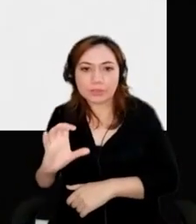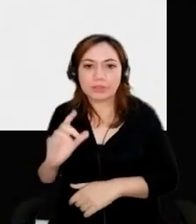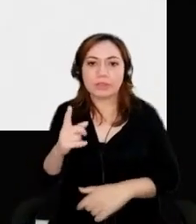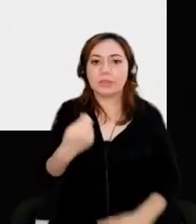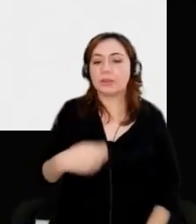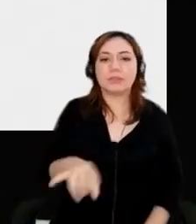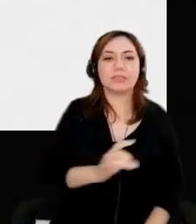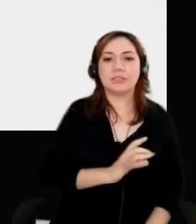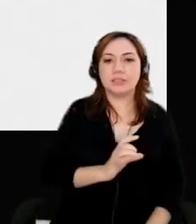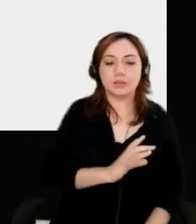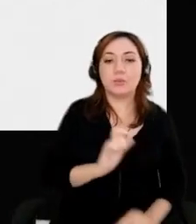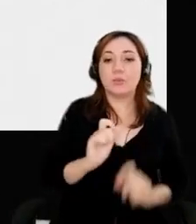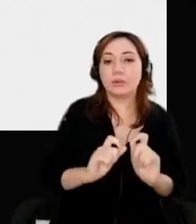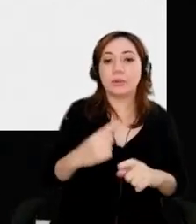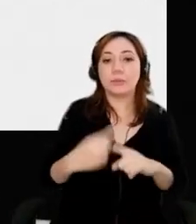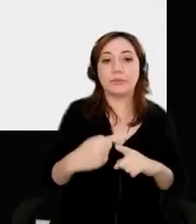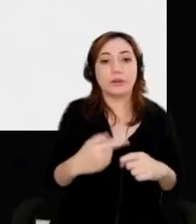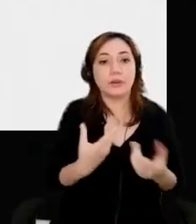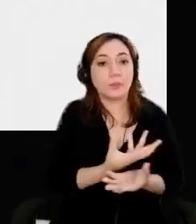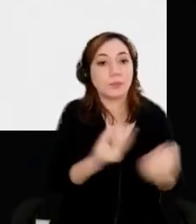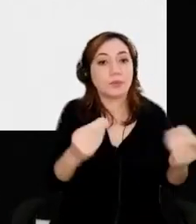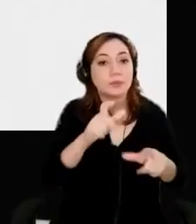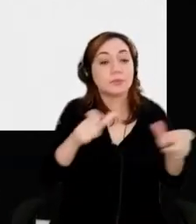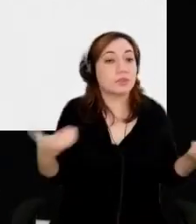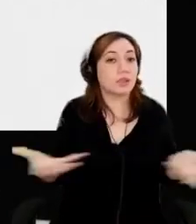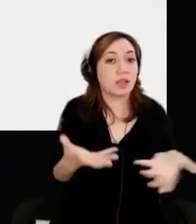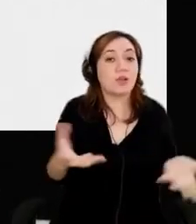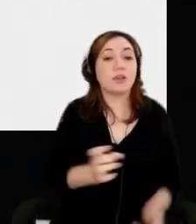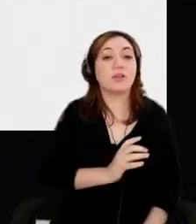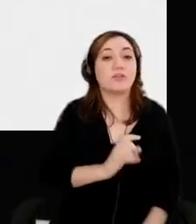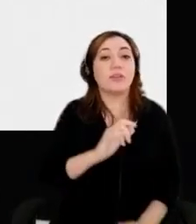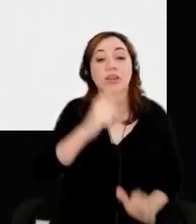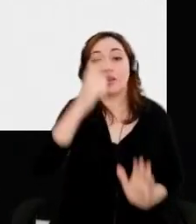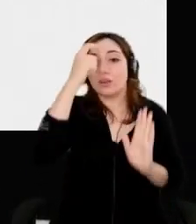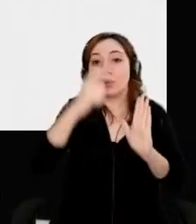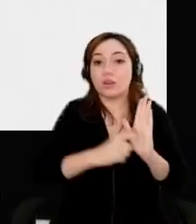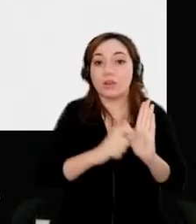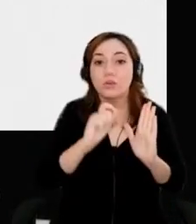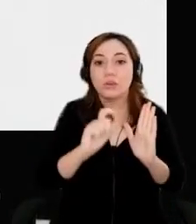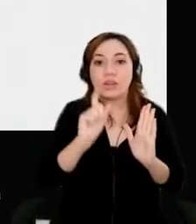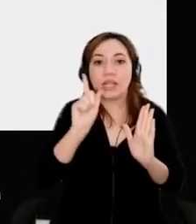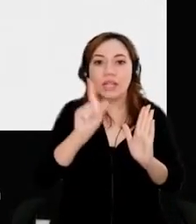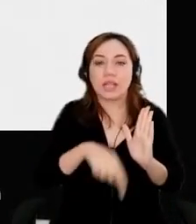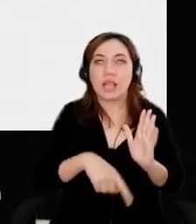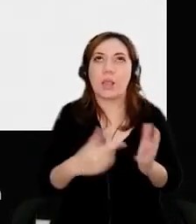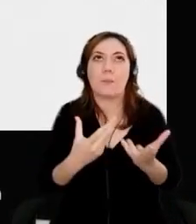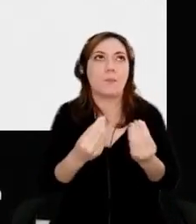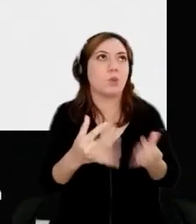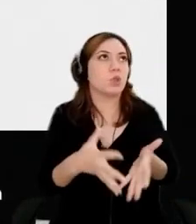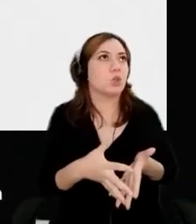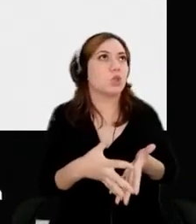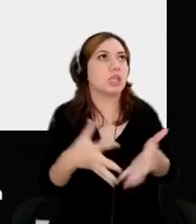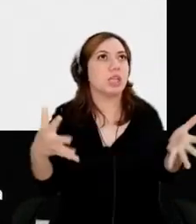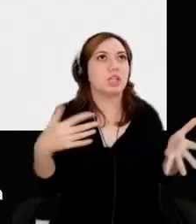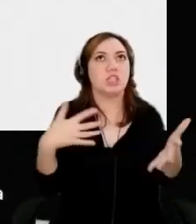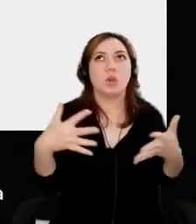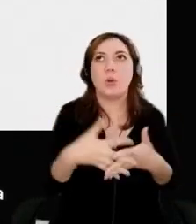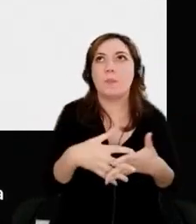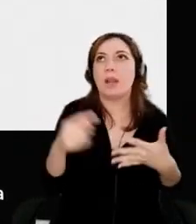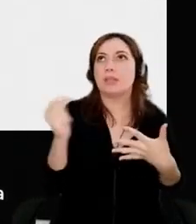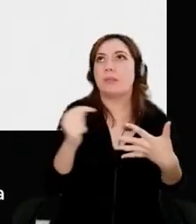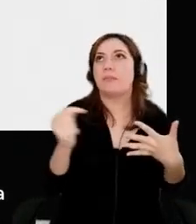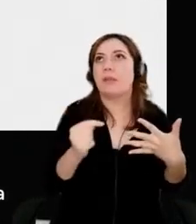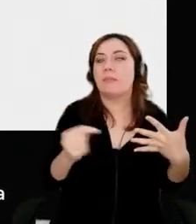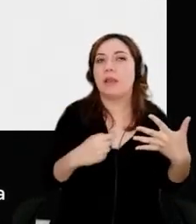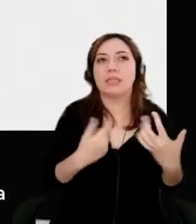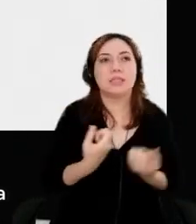that most people are afraid of AI is one, it's too big, it's too complex, it's too costly. It's unexplainable, right? So